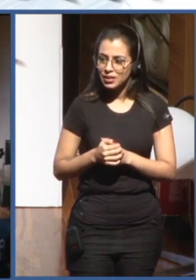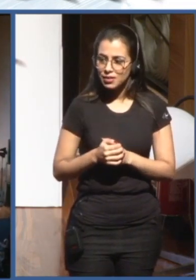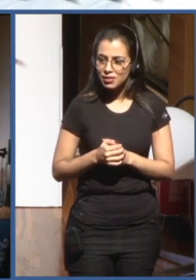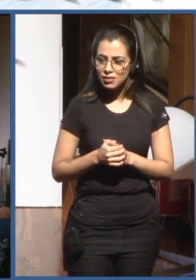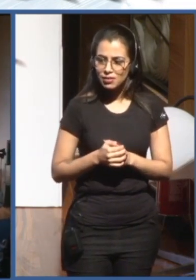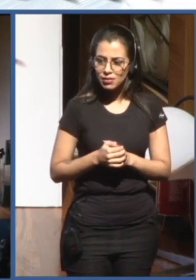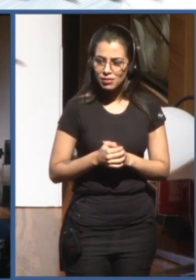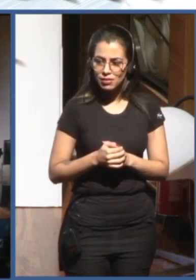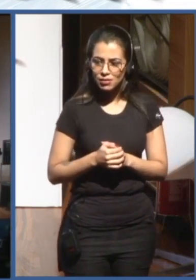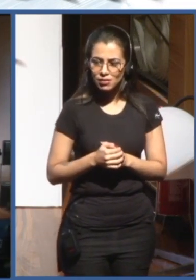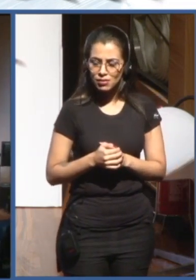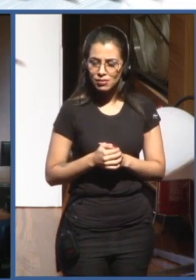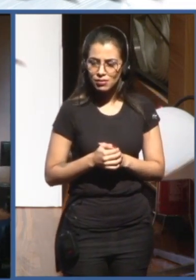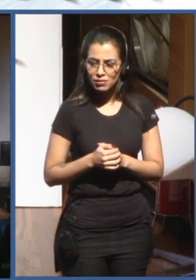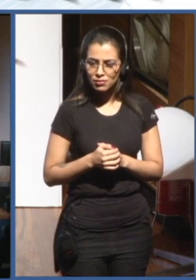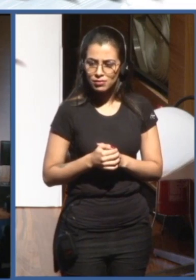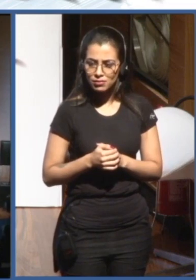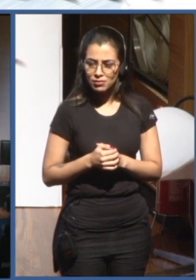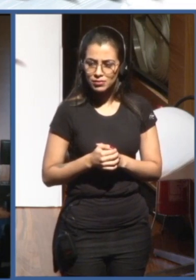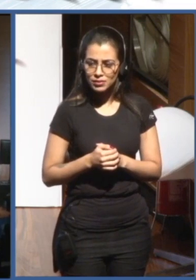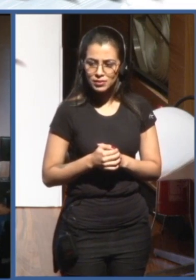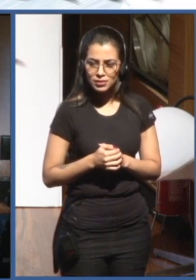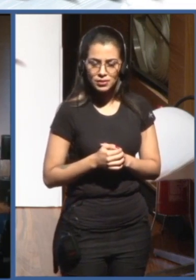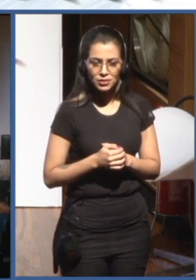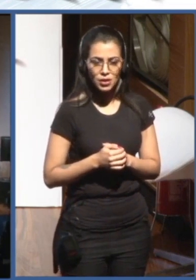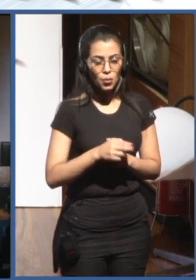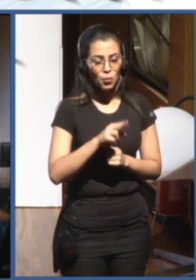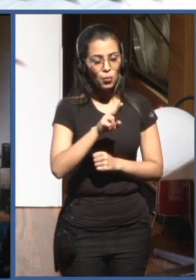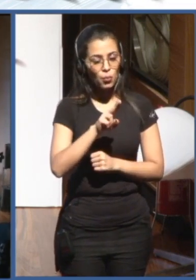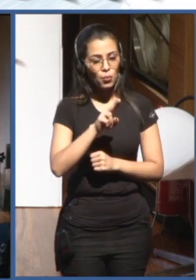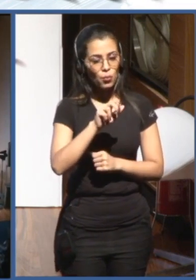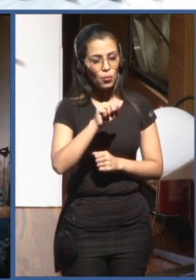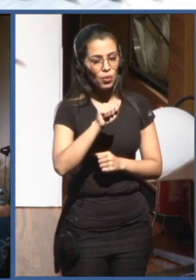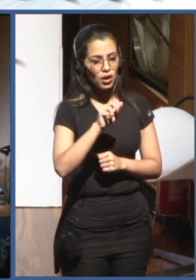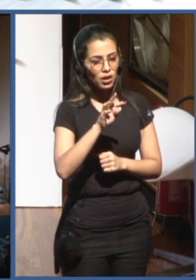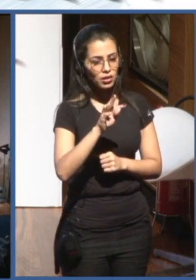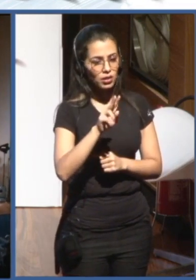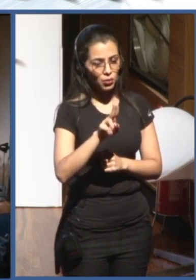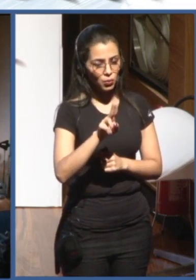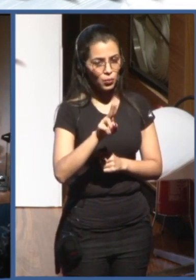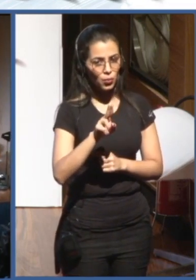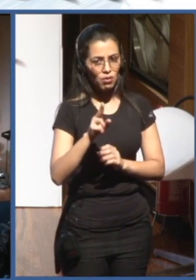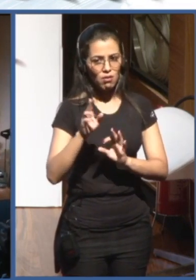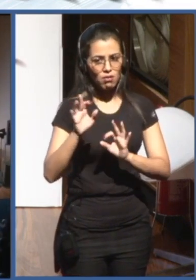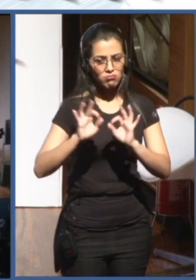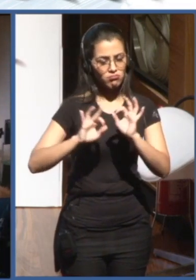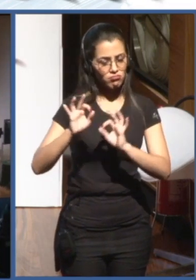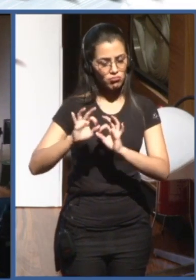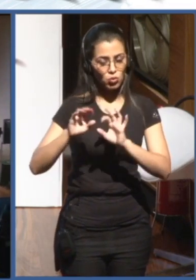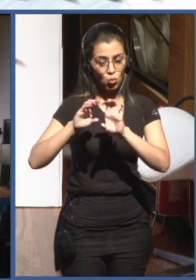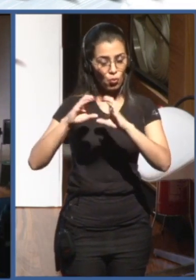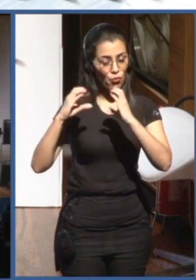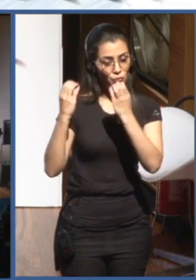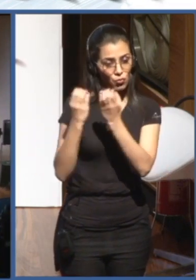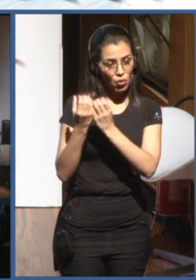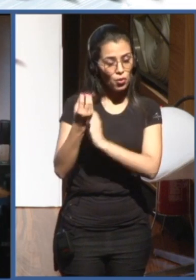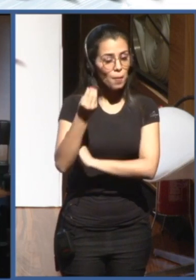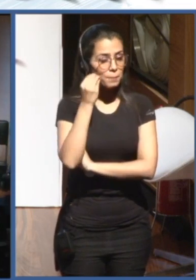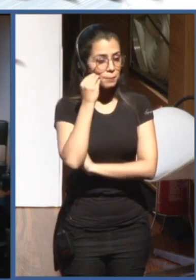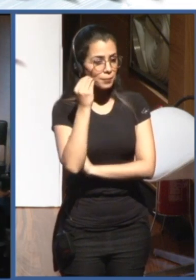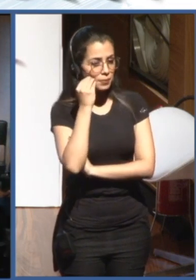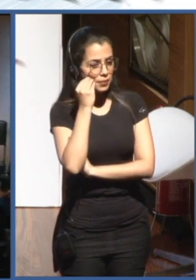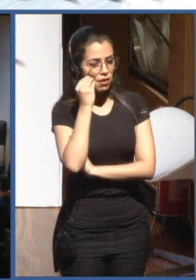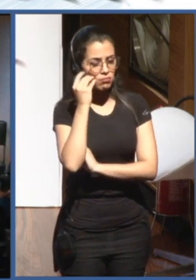for Good Global Summit, which UNESCO is pleased to be a partner on. The intention of the summit is to connect artificial intelligence innovators with problem